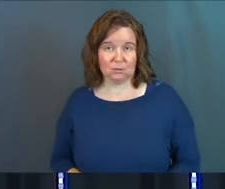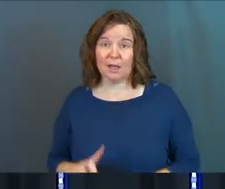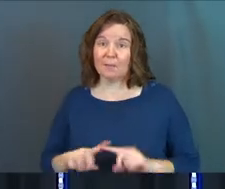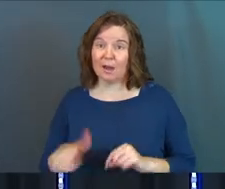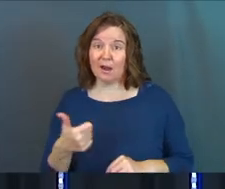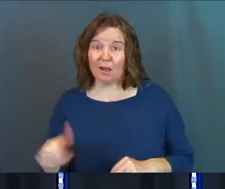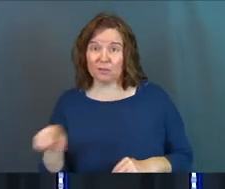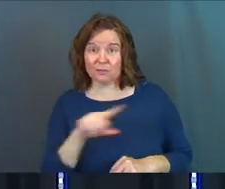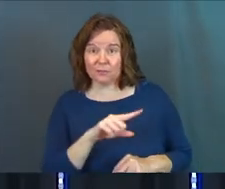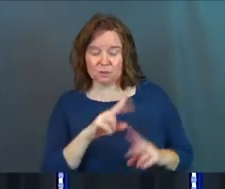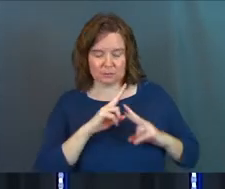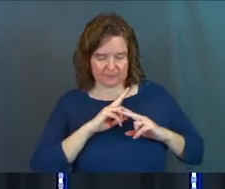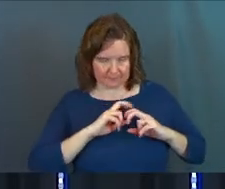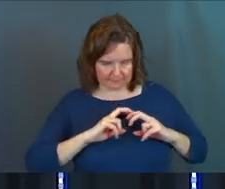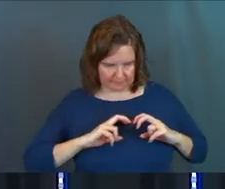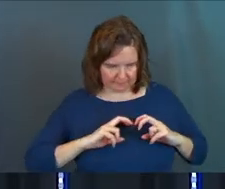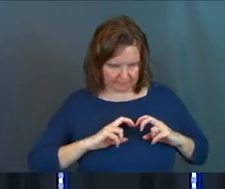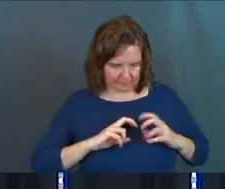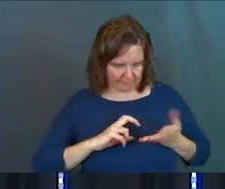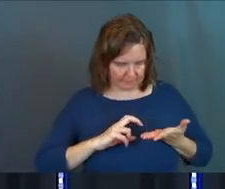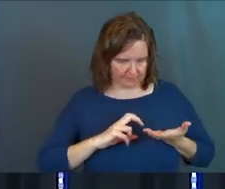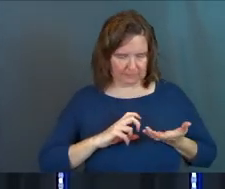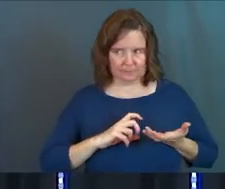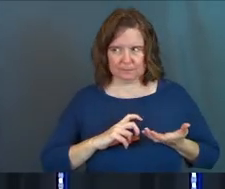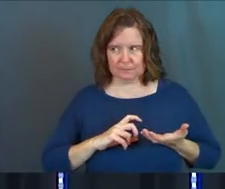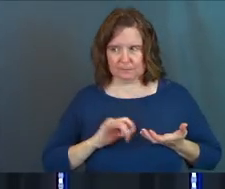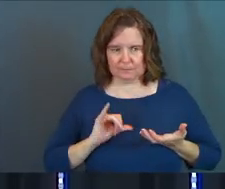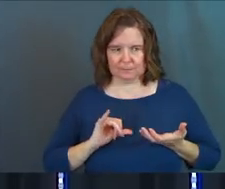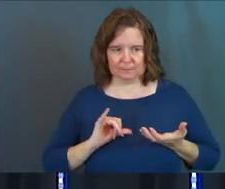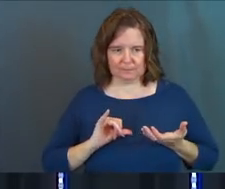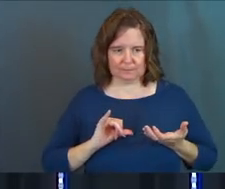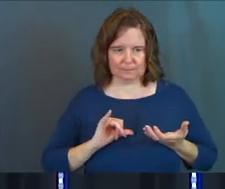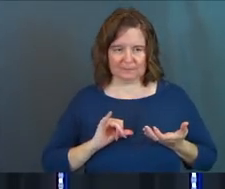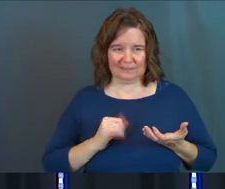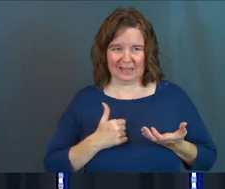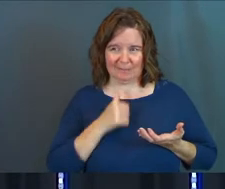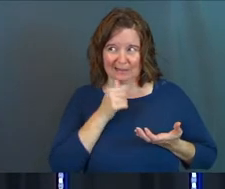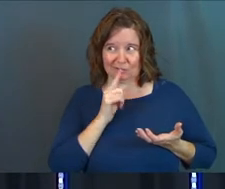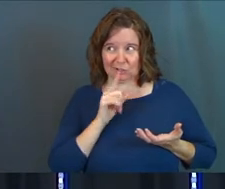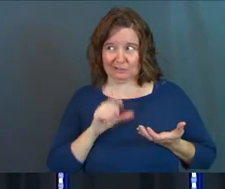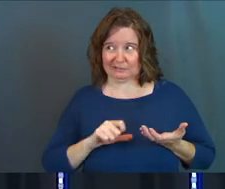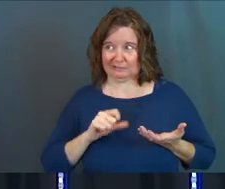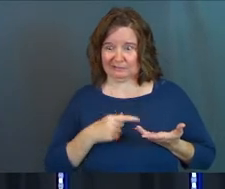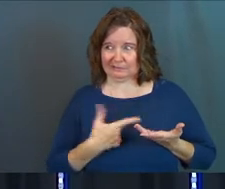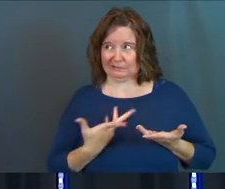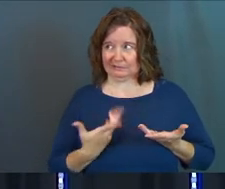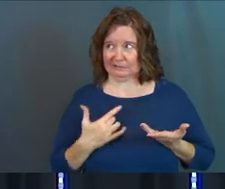But others of you, I'm talking about this. And you're like, I'm not sure.